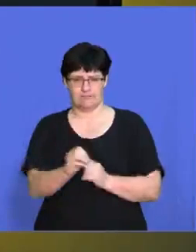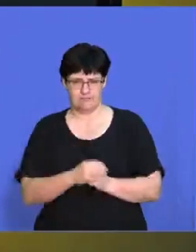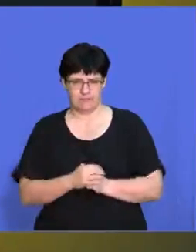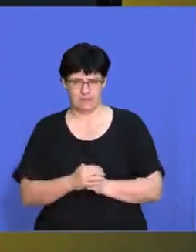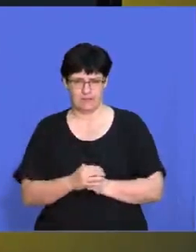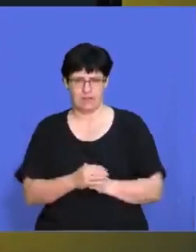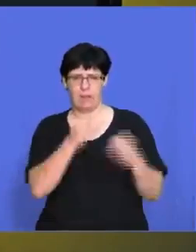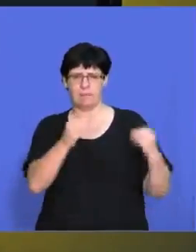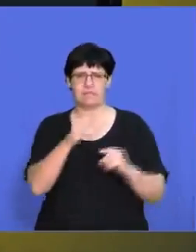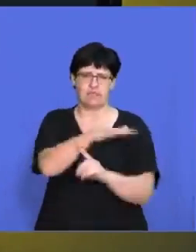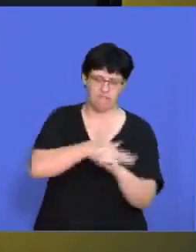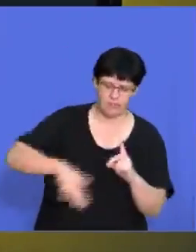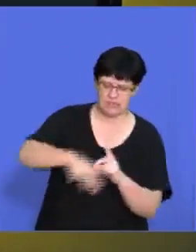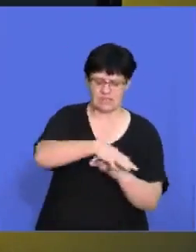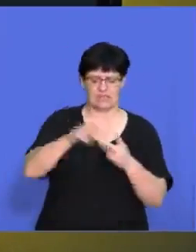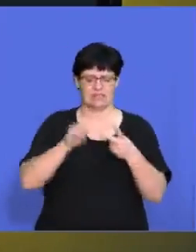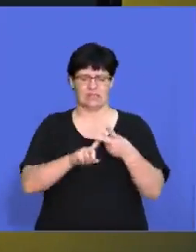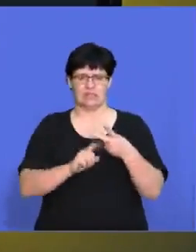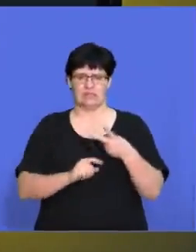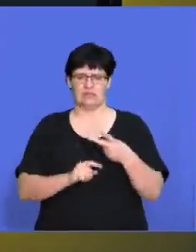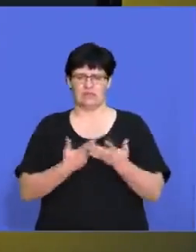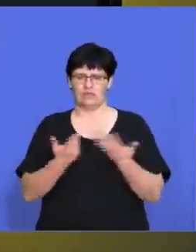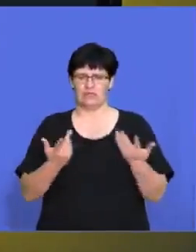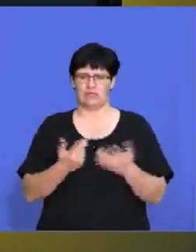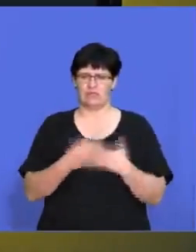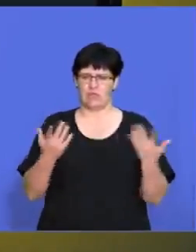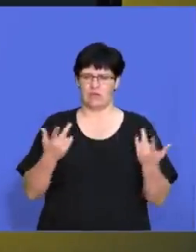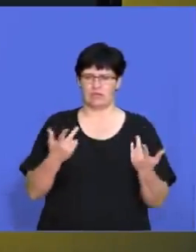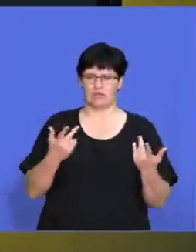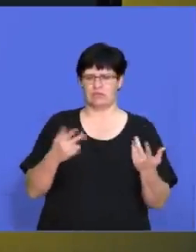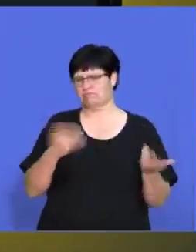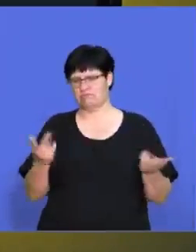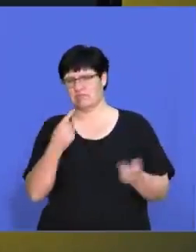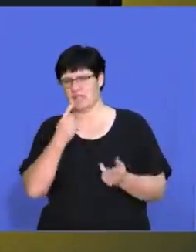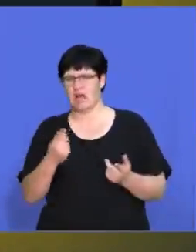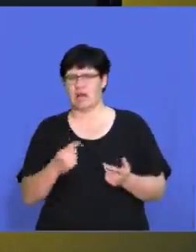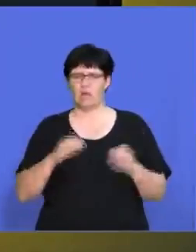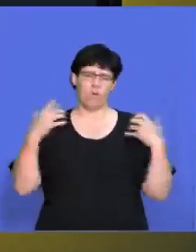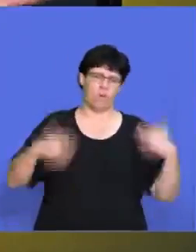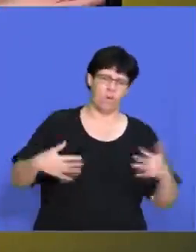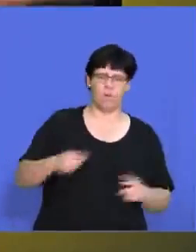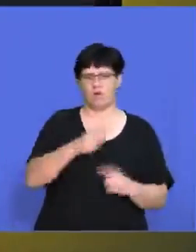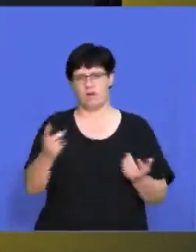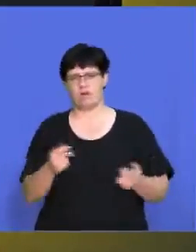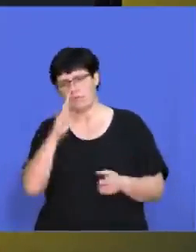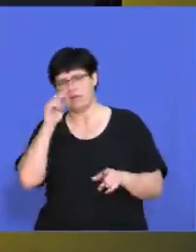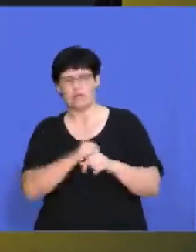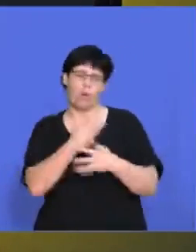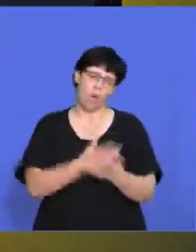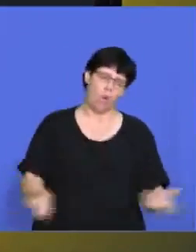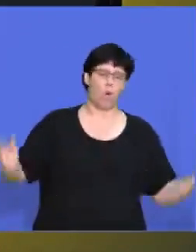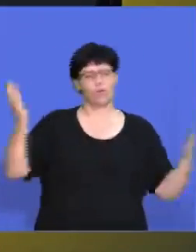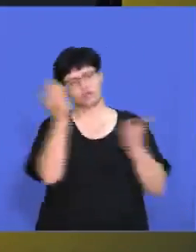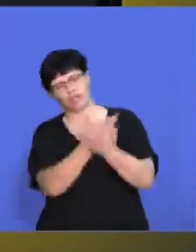uh, the business environment. Uh, it's not about hippies saying, sure. Wow. You know, we, let's all share